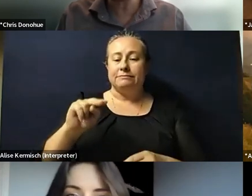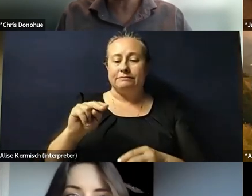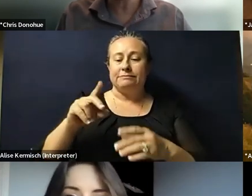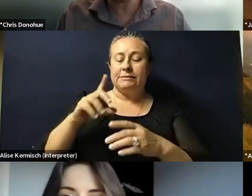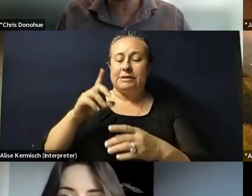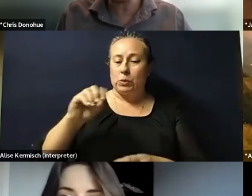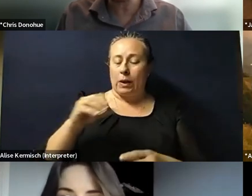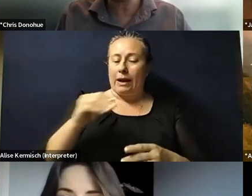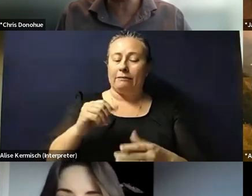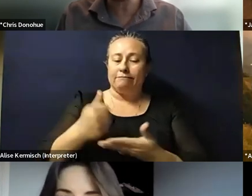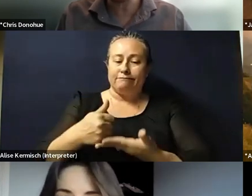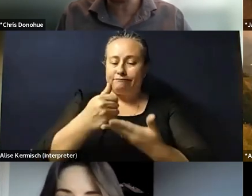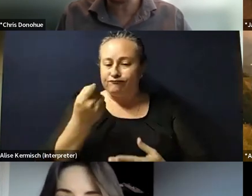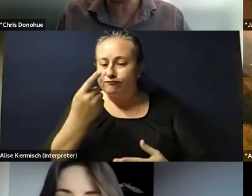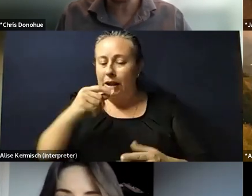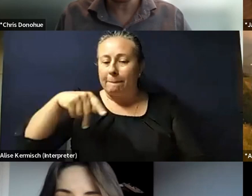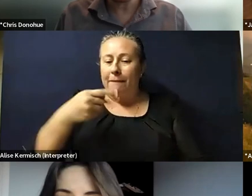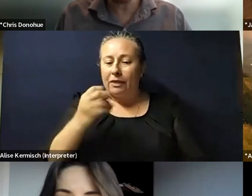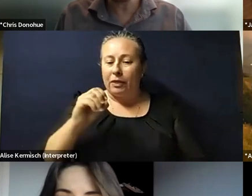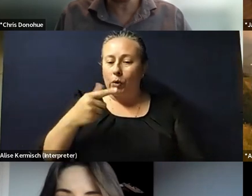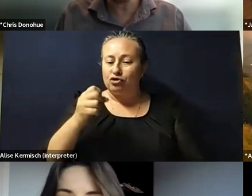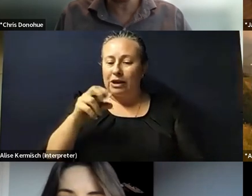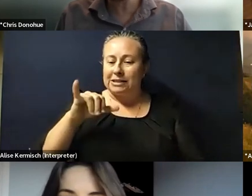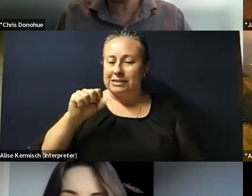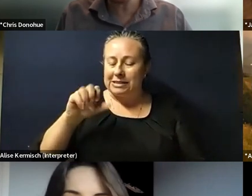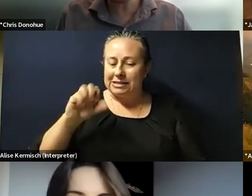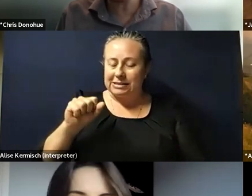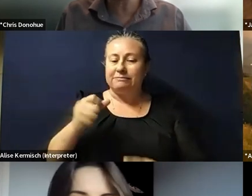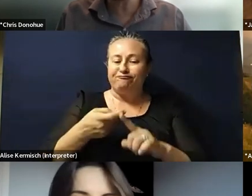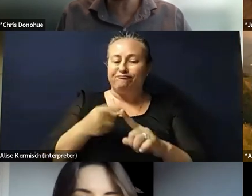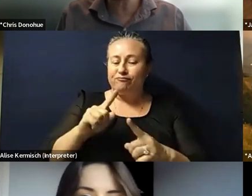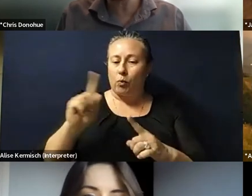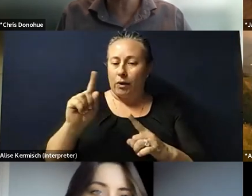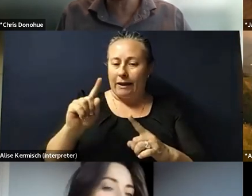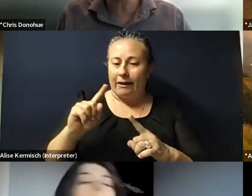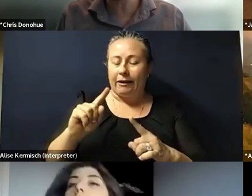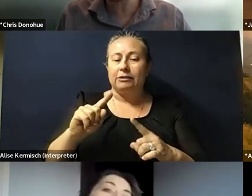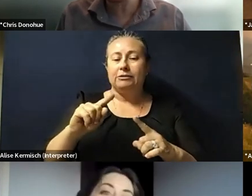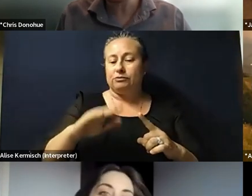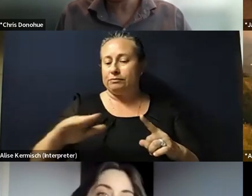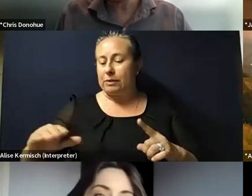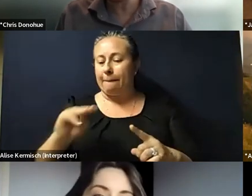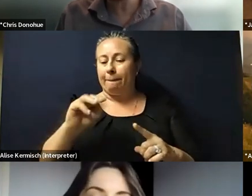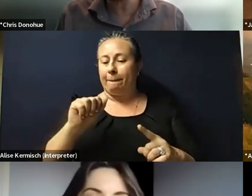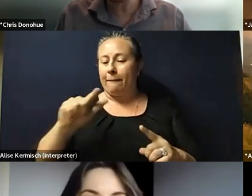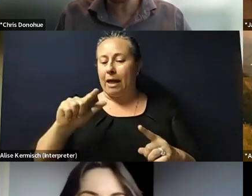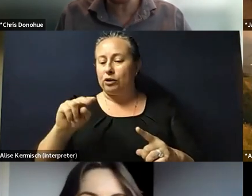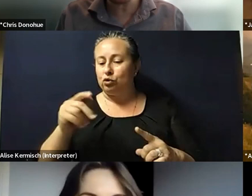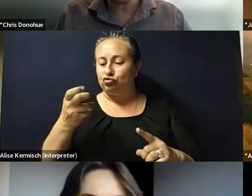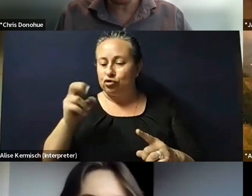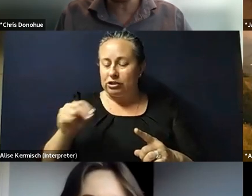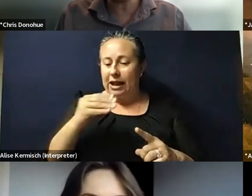understanding the pathogenesis of diabetic embryopathy, severe childhood malnutrition, and